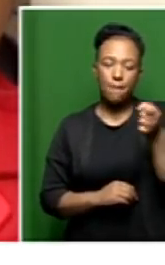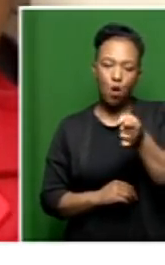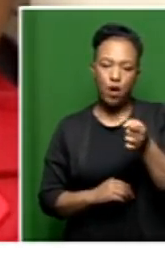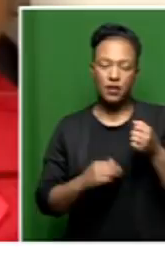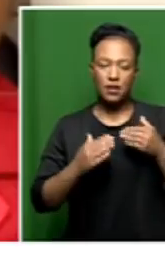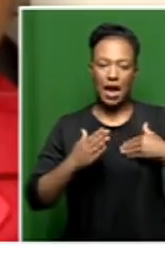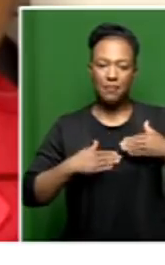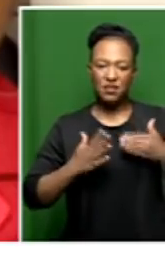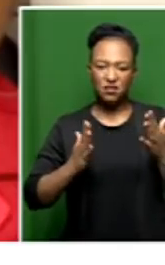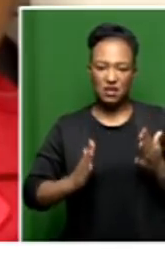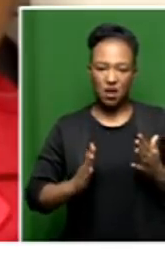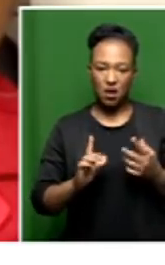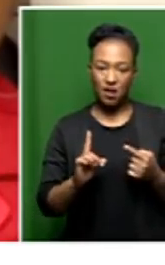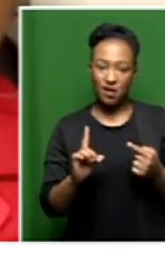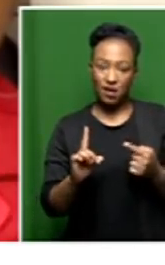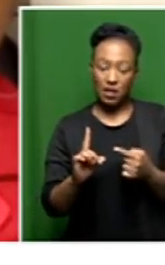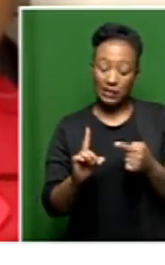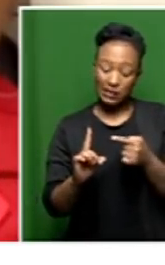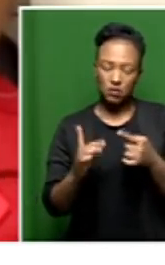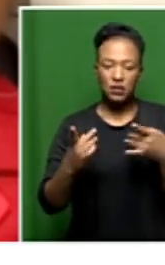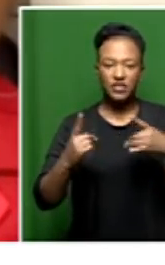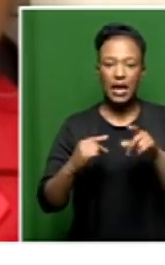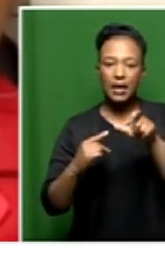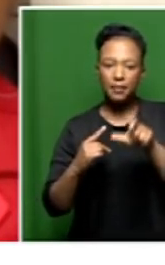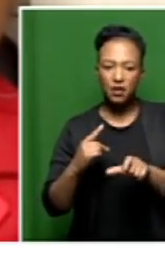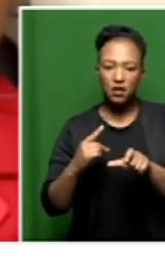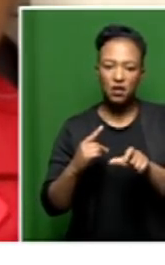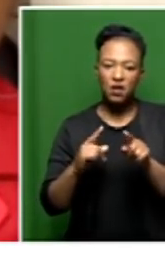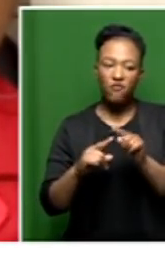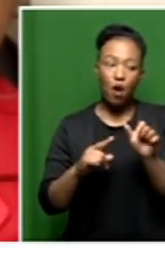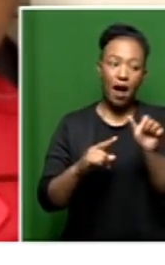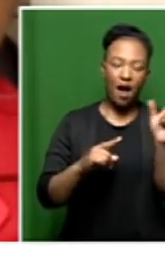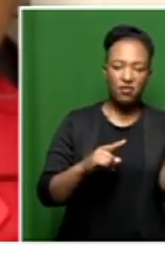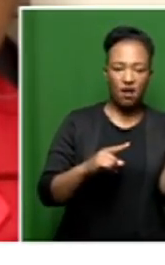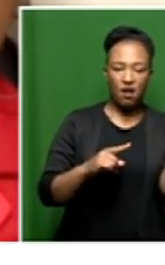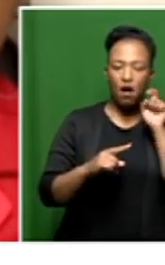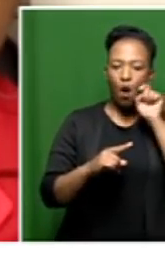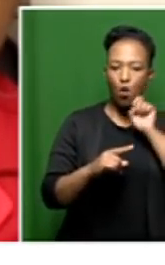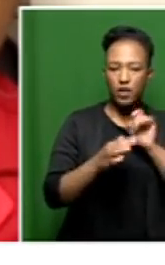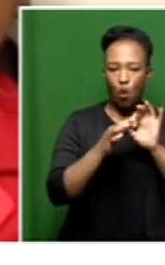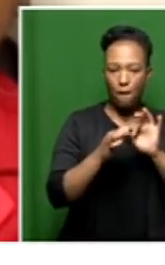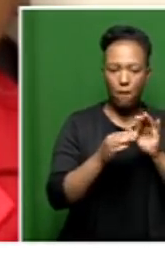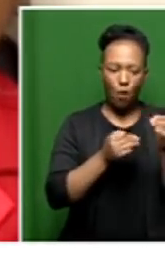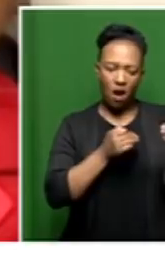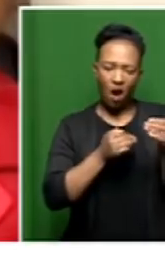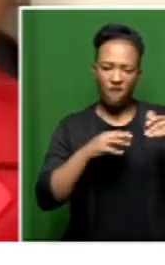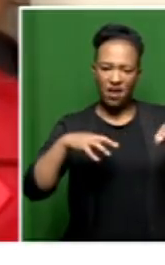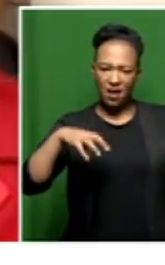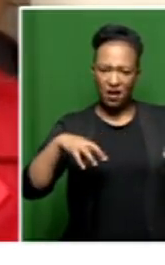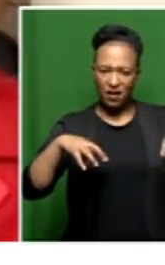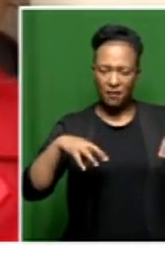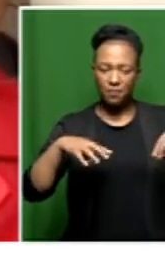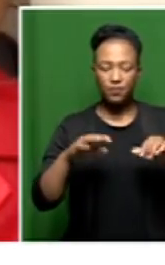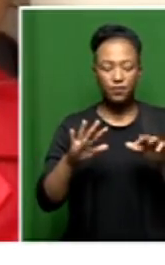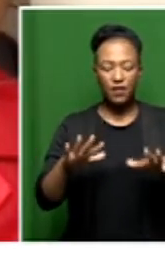is also the chairperson of another facility close by. Nineteen